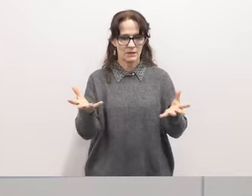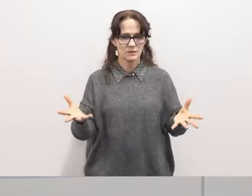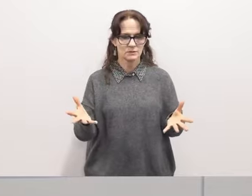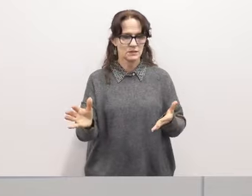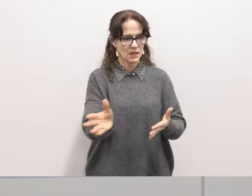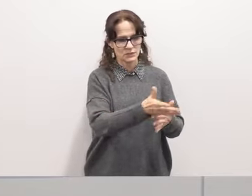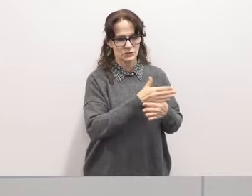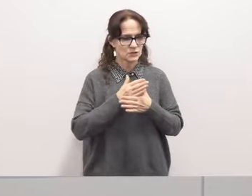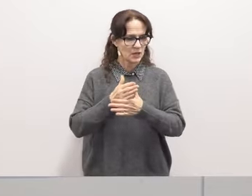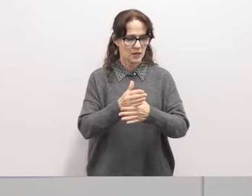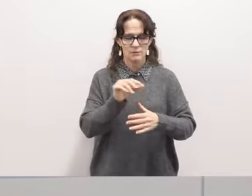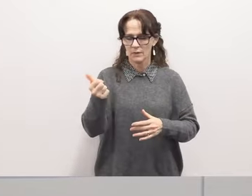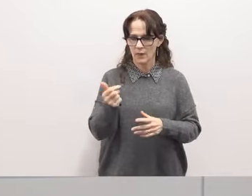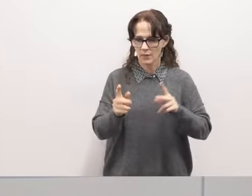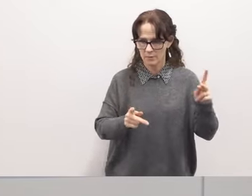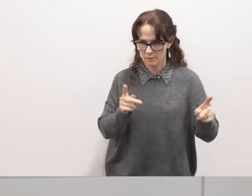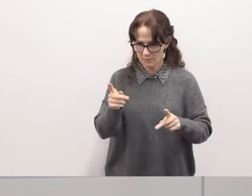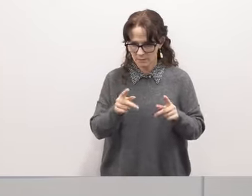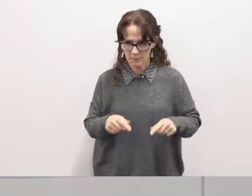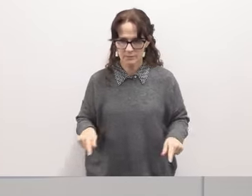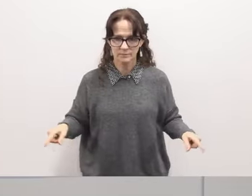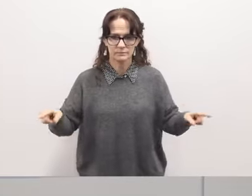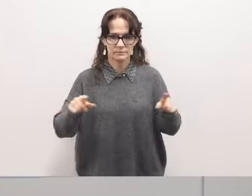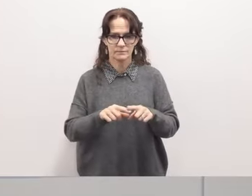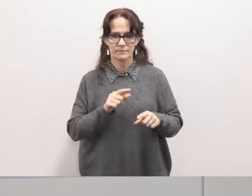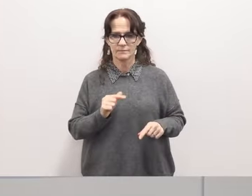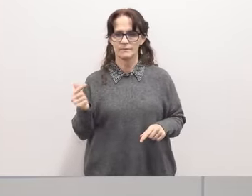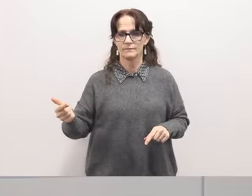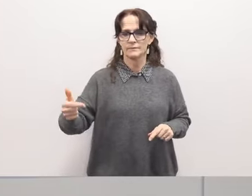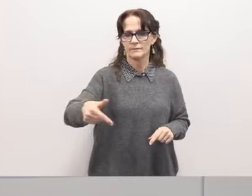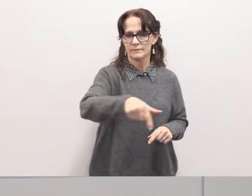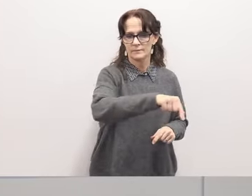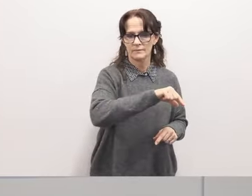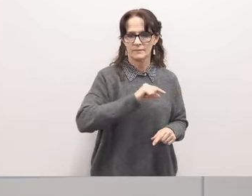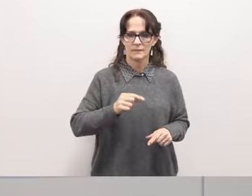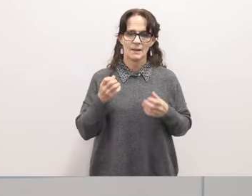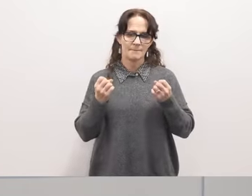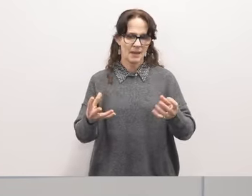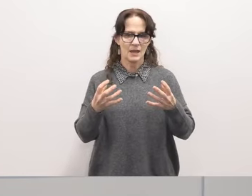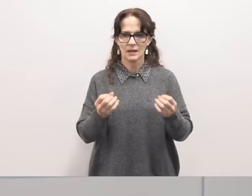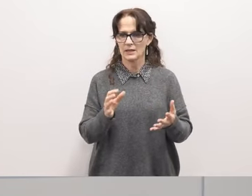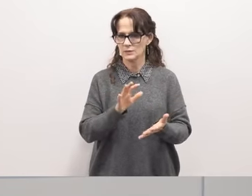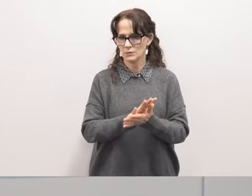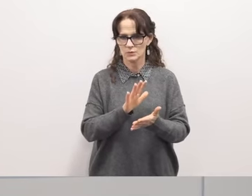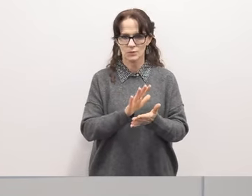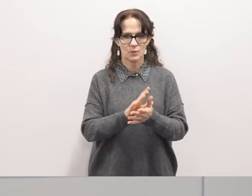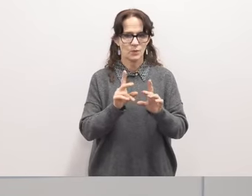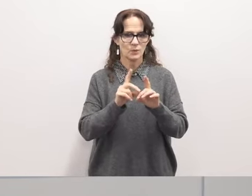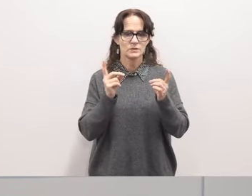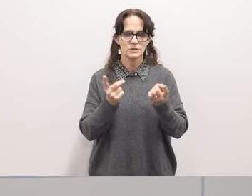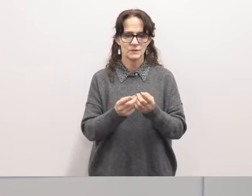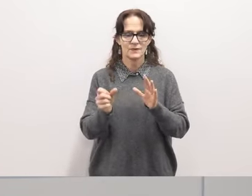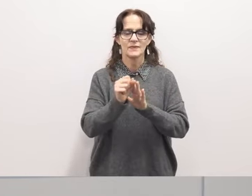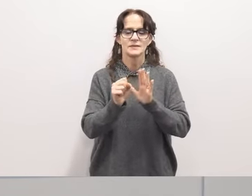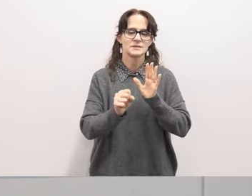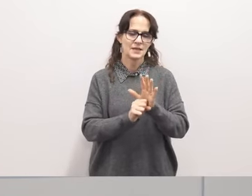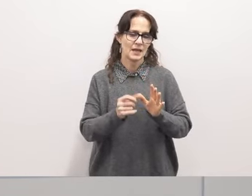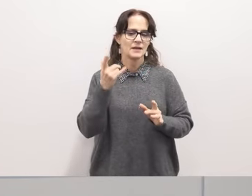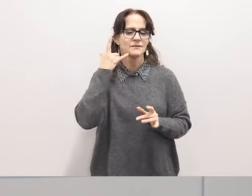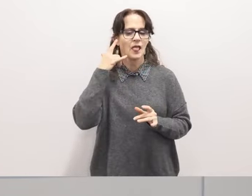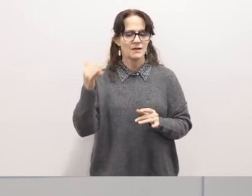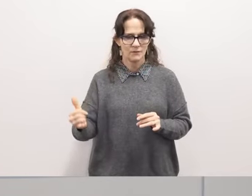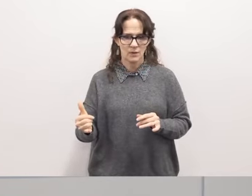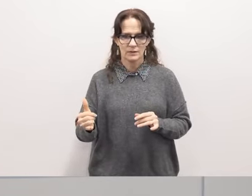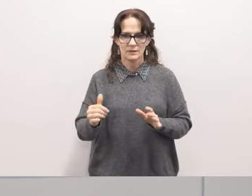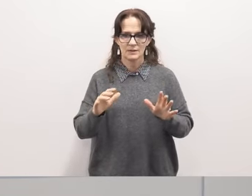shared with other members as we did a round table of many many school districts in the state of california about